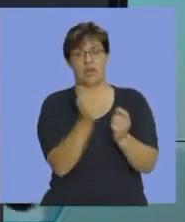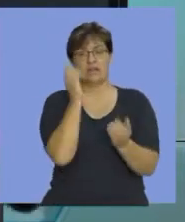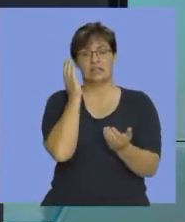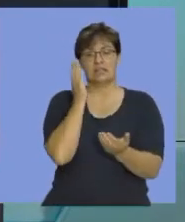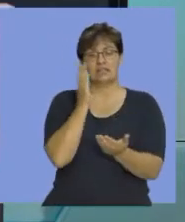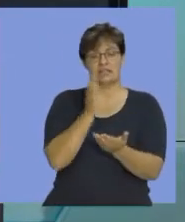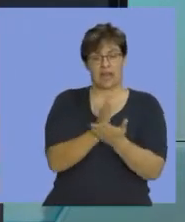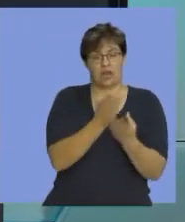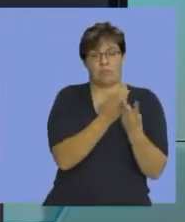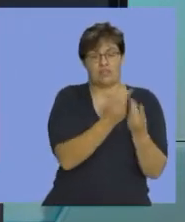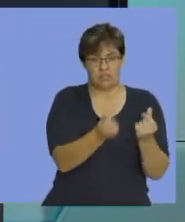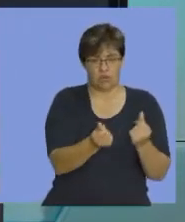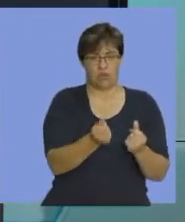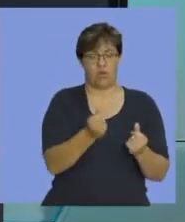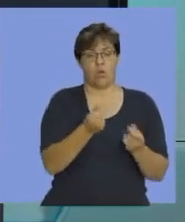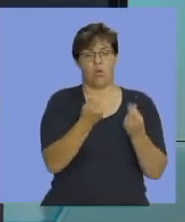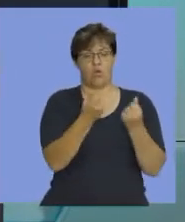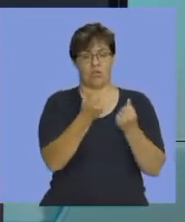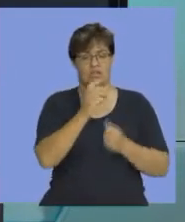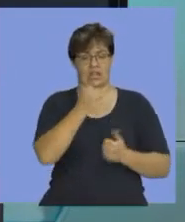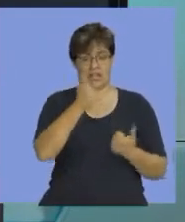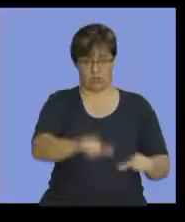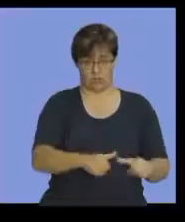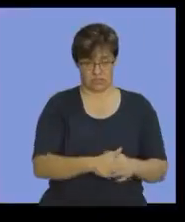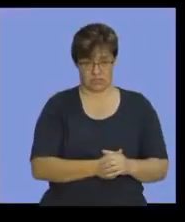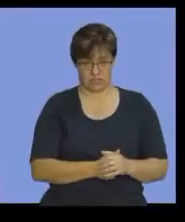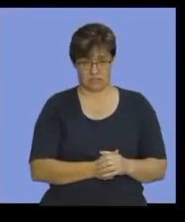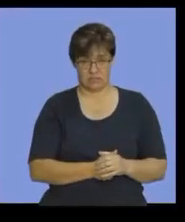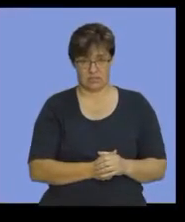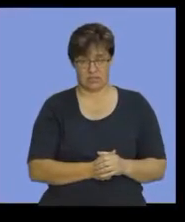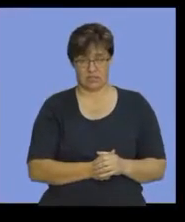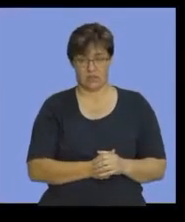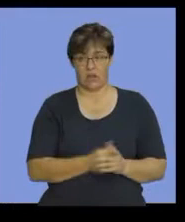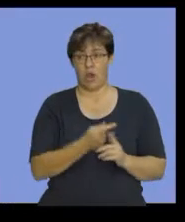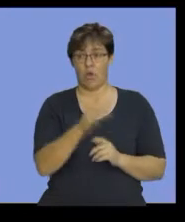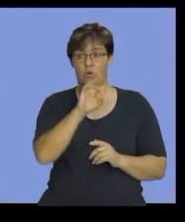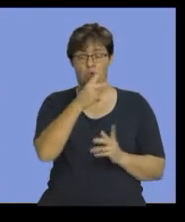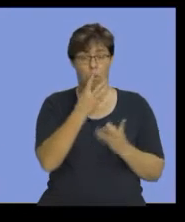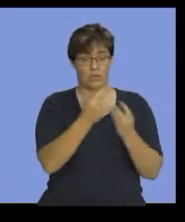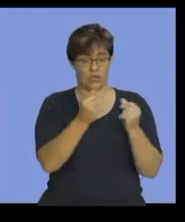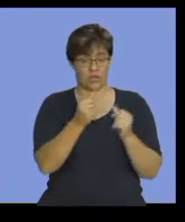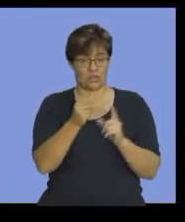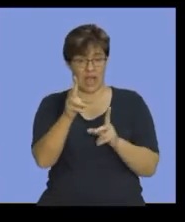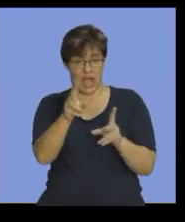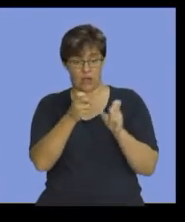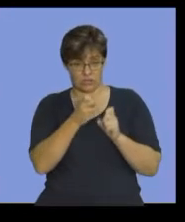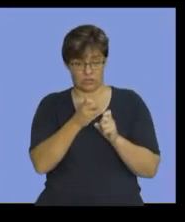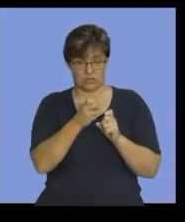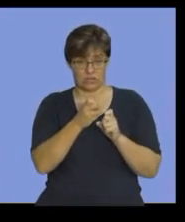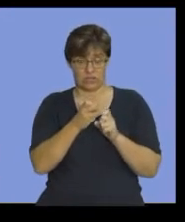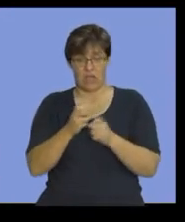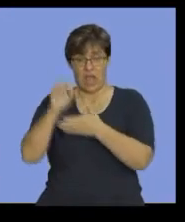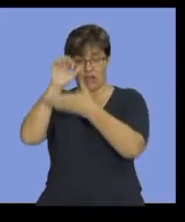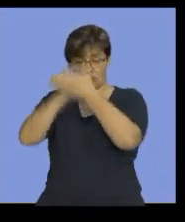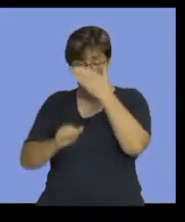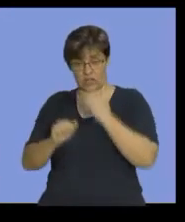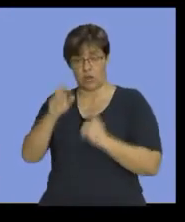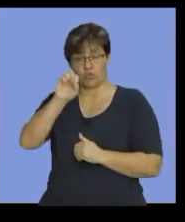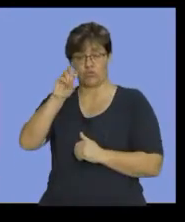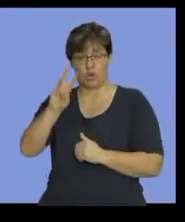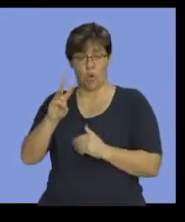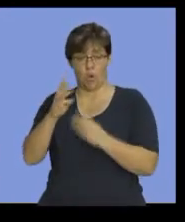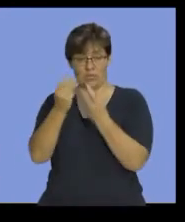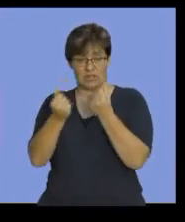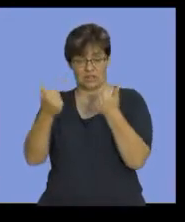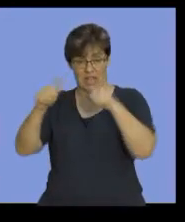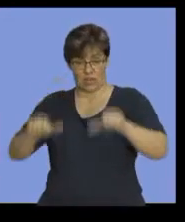materials cost account. Watch, it's taken out of raw materials. I credit my raw materials account,